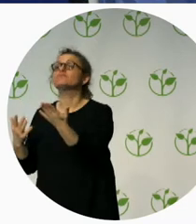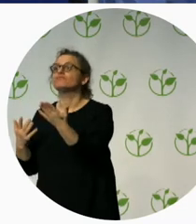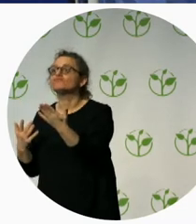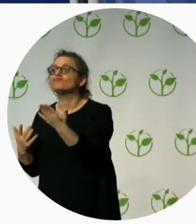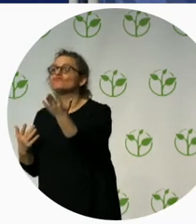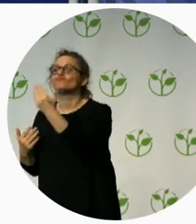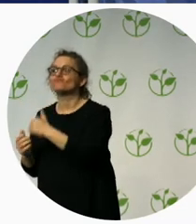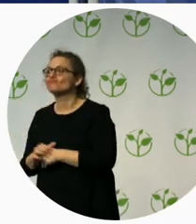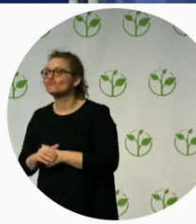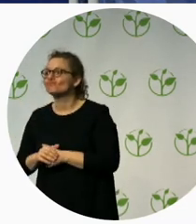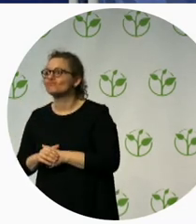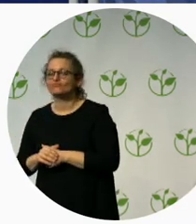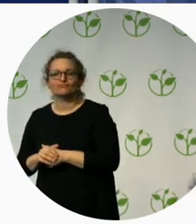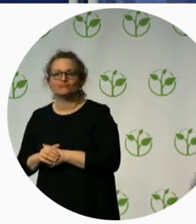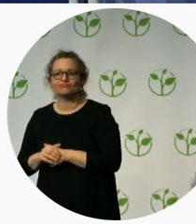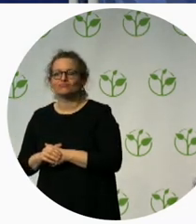can't see for this poster here now.